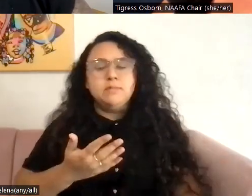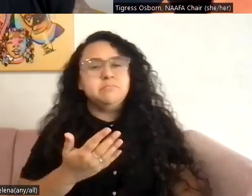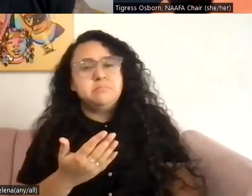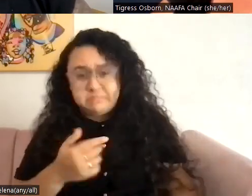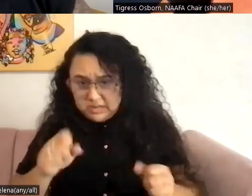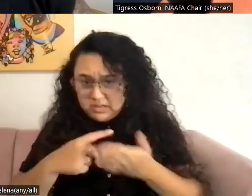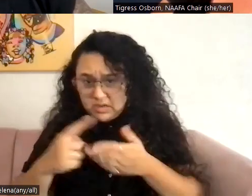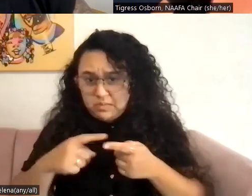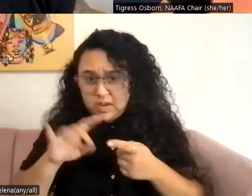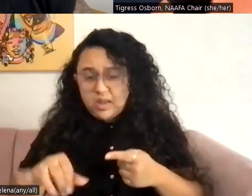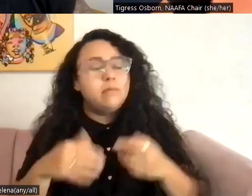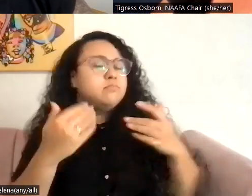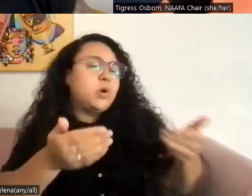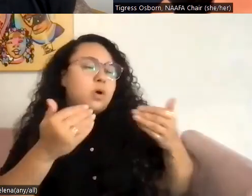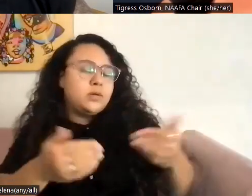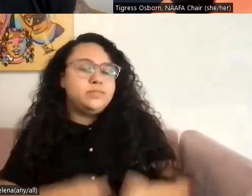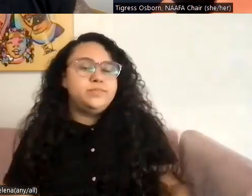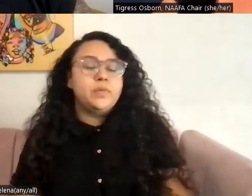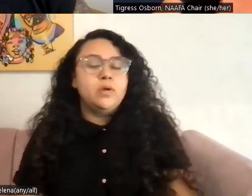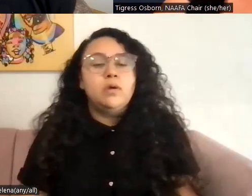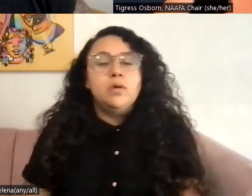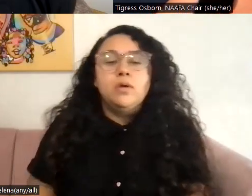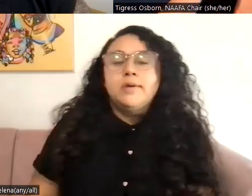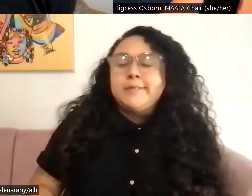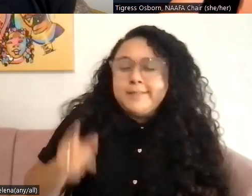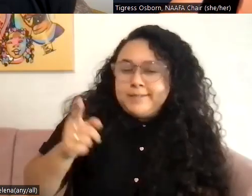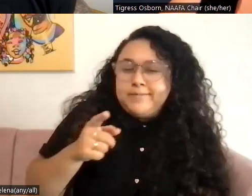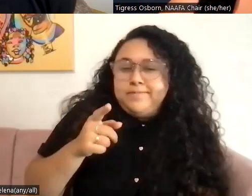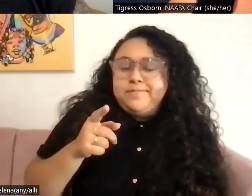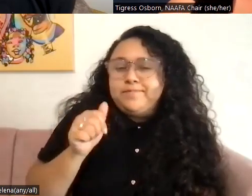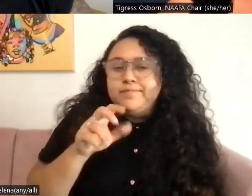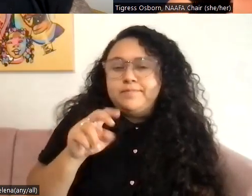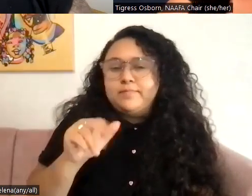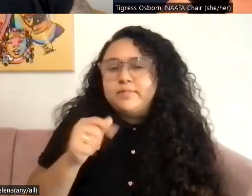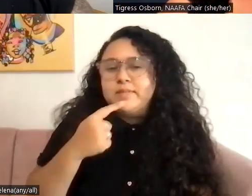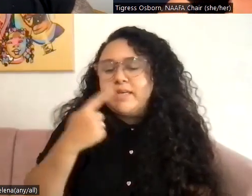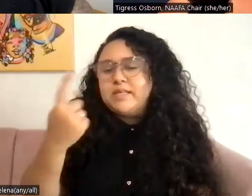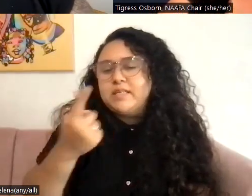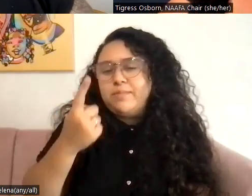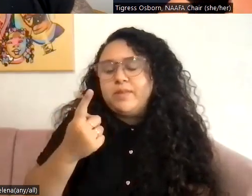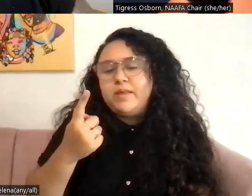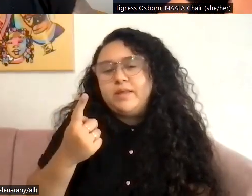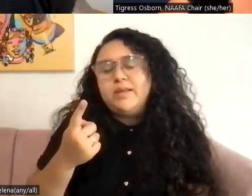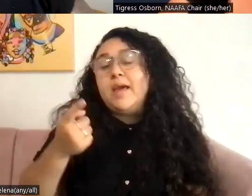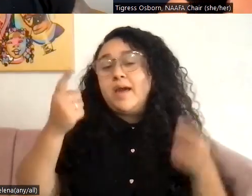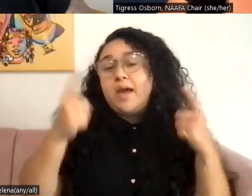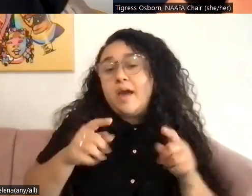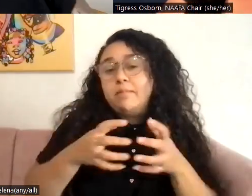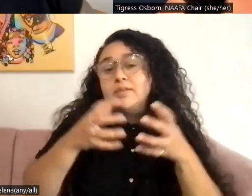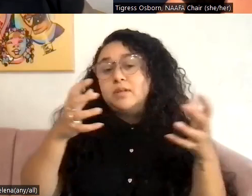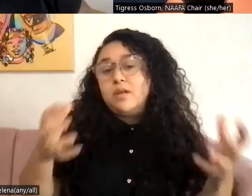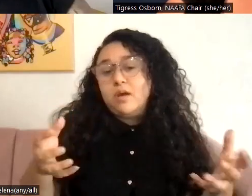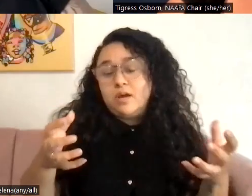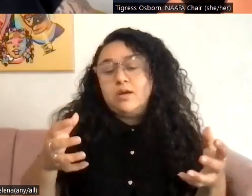this is something that I think, uh, is happens a lot is we get